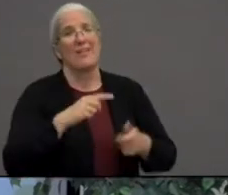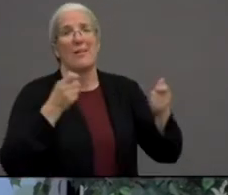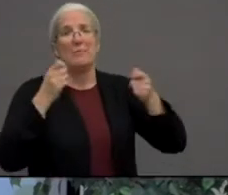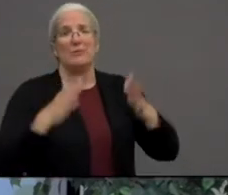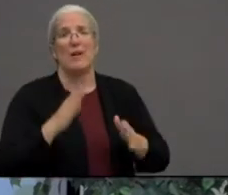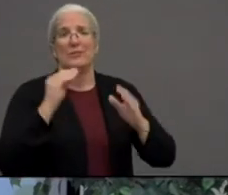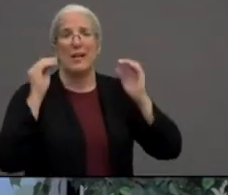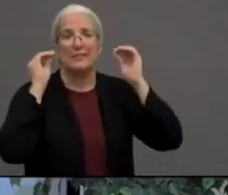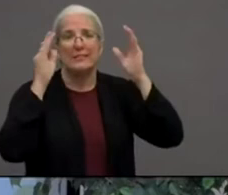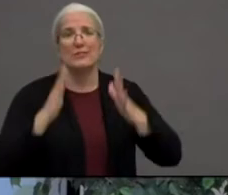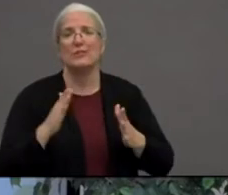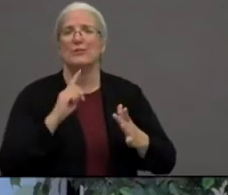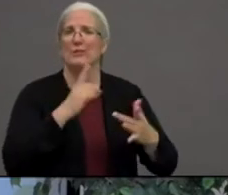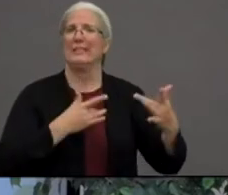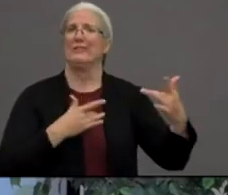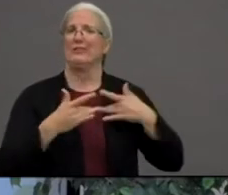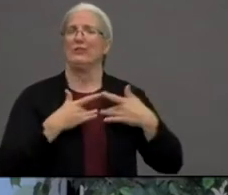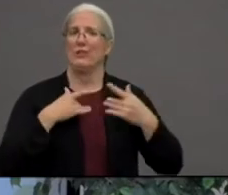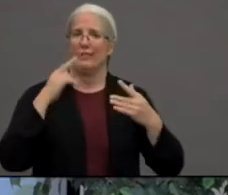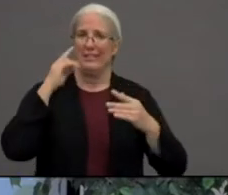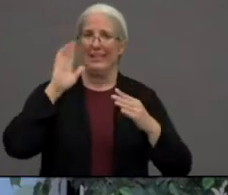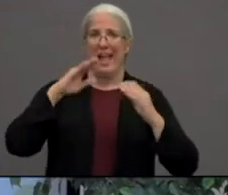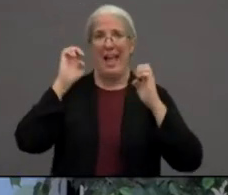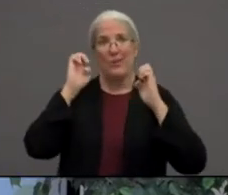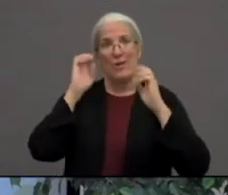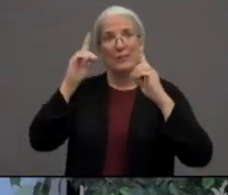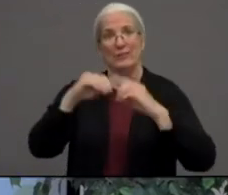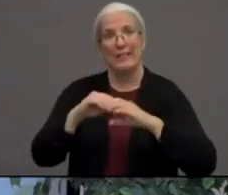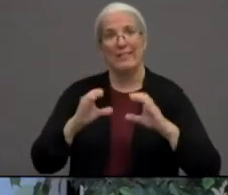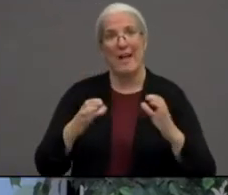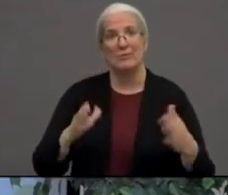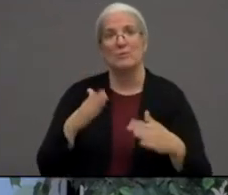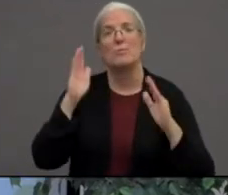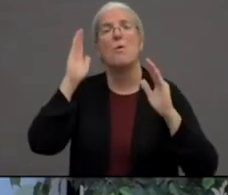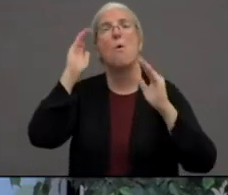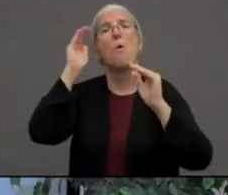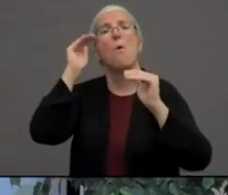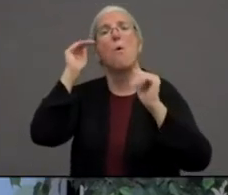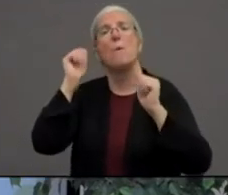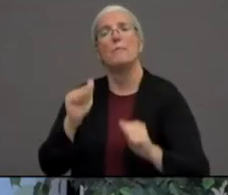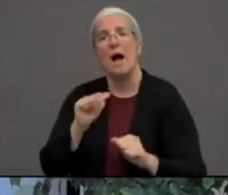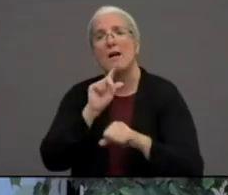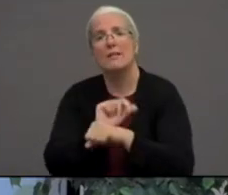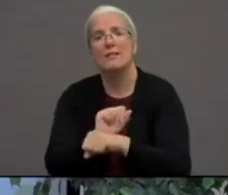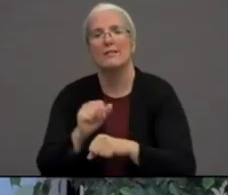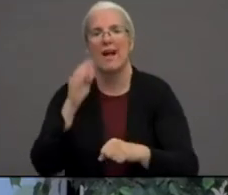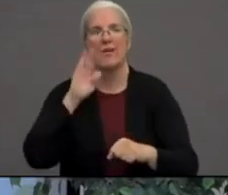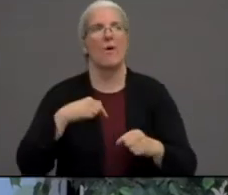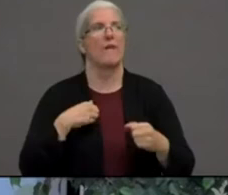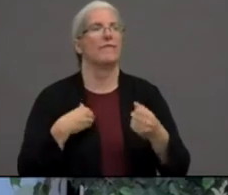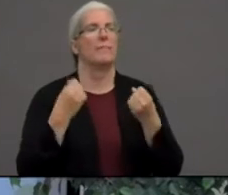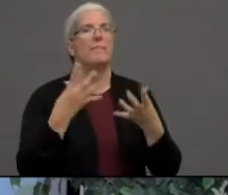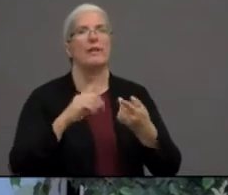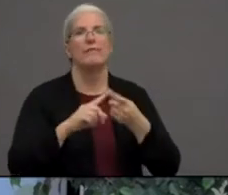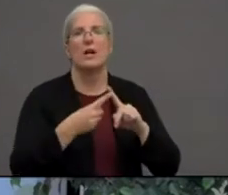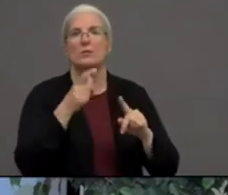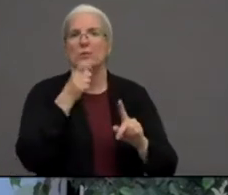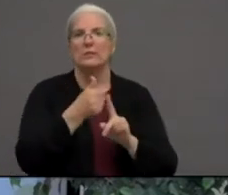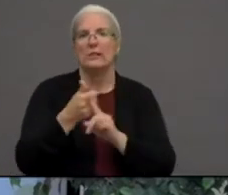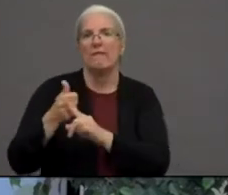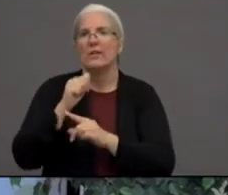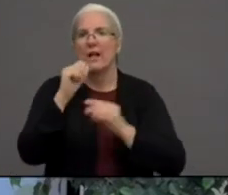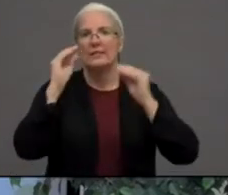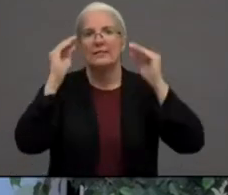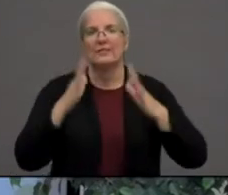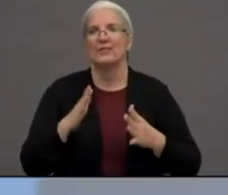However, I know many friends who are teachers, and they are excited that they don't have to go into the classroom